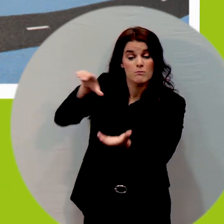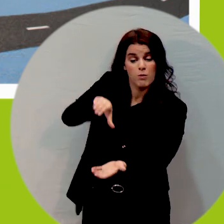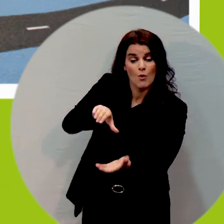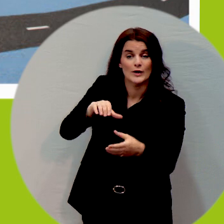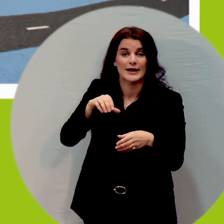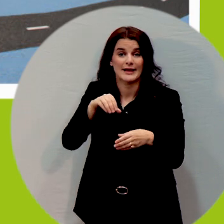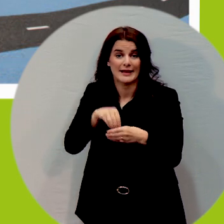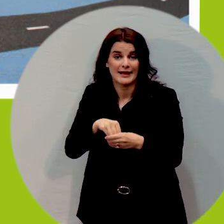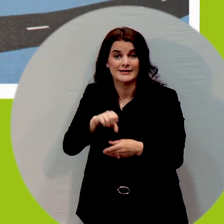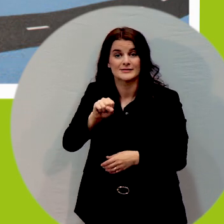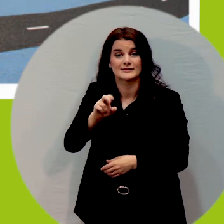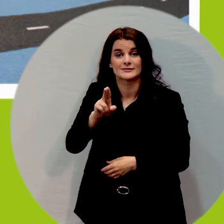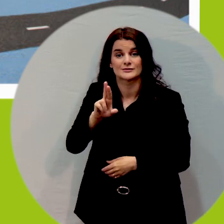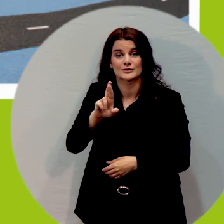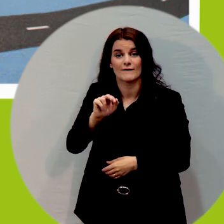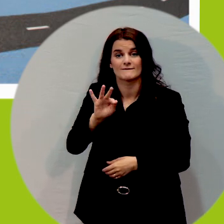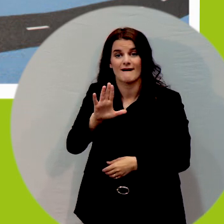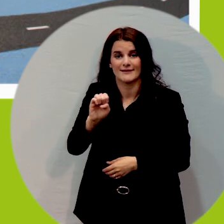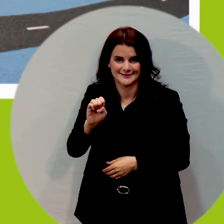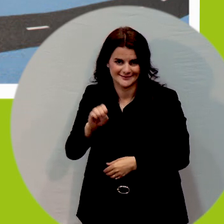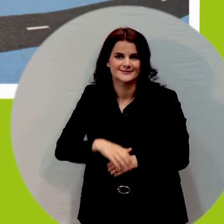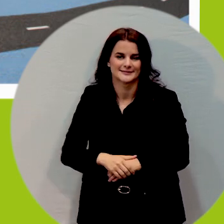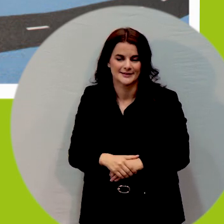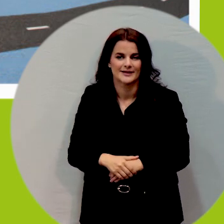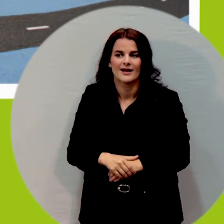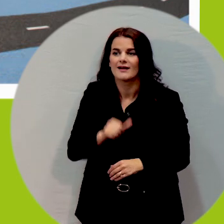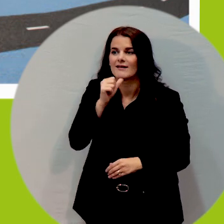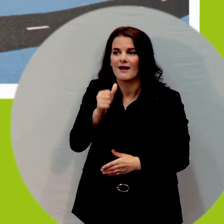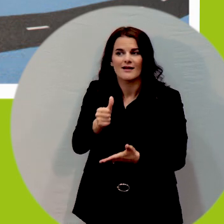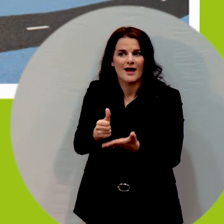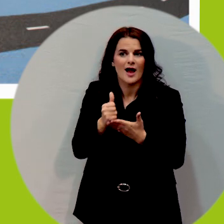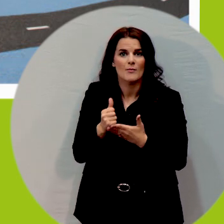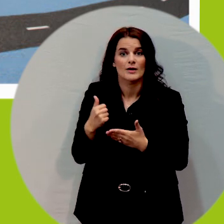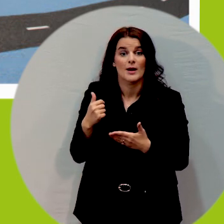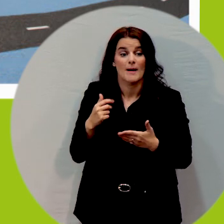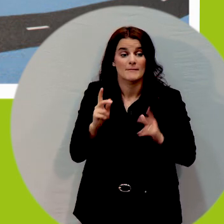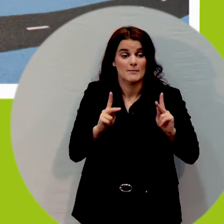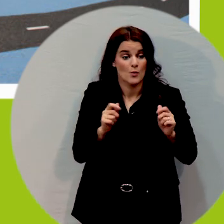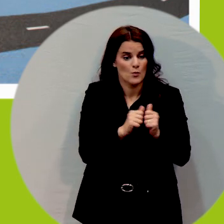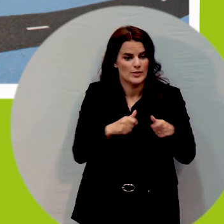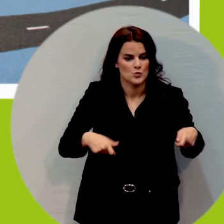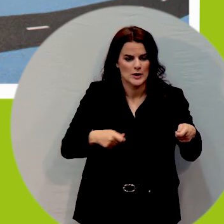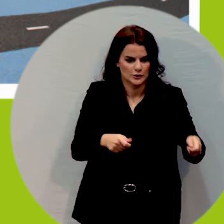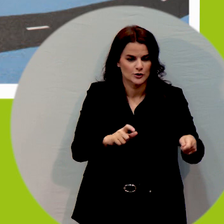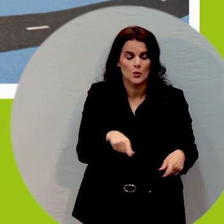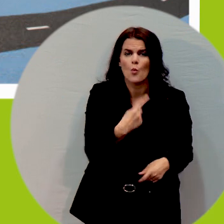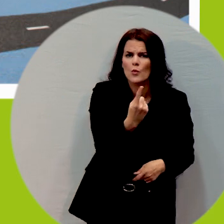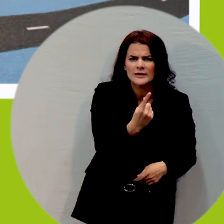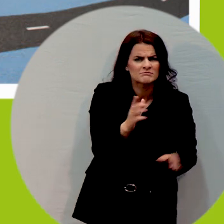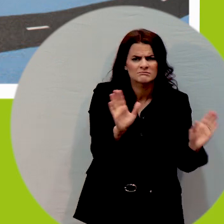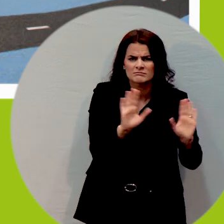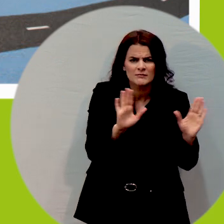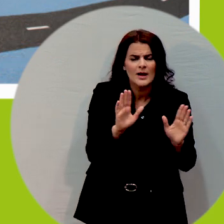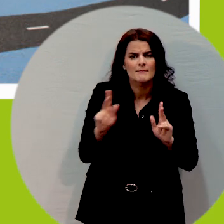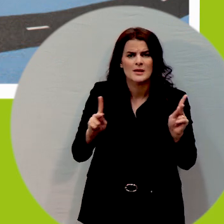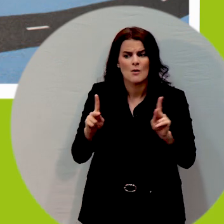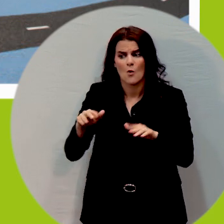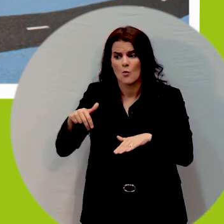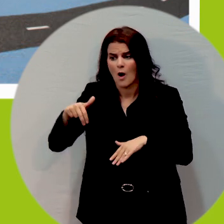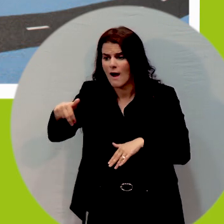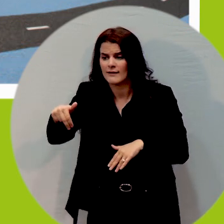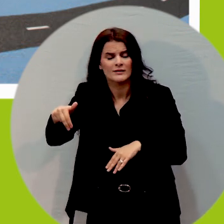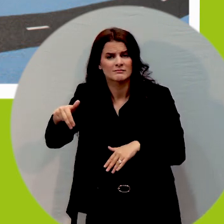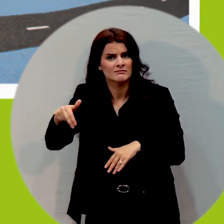this doesn't just help wheelchair users it doesn't just help people walking on the surface we can